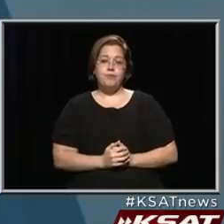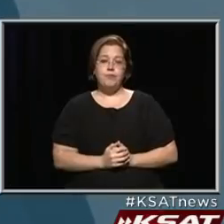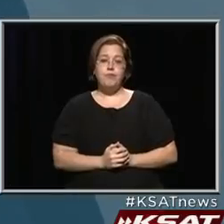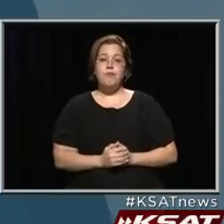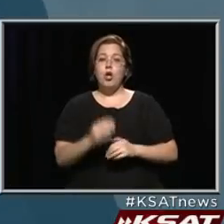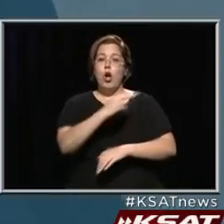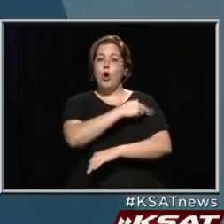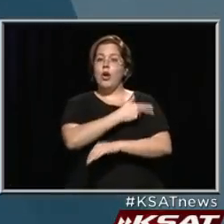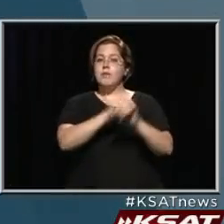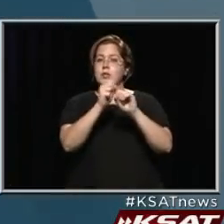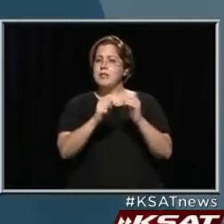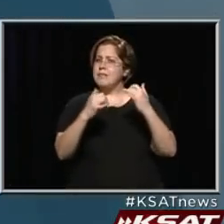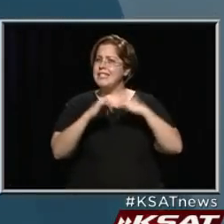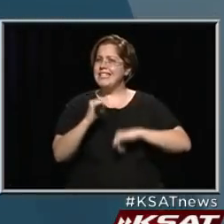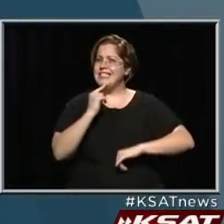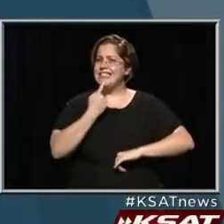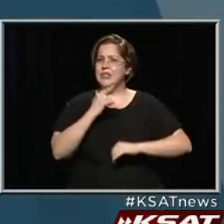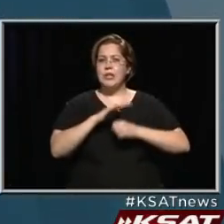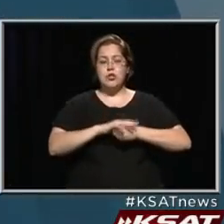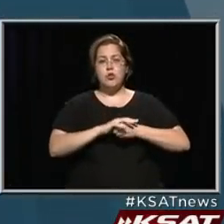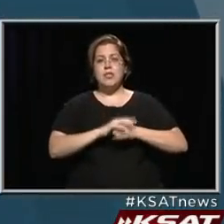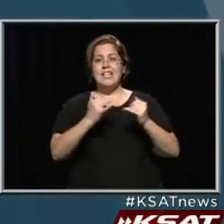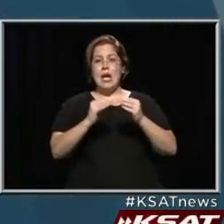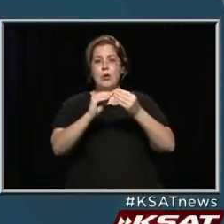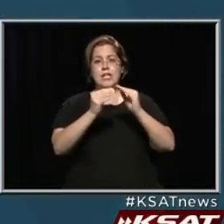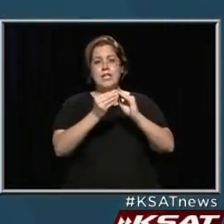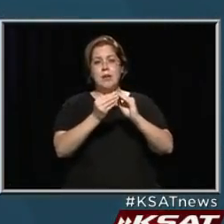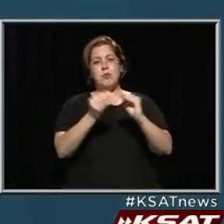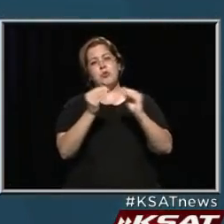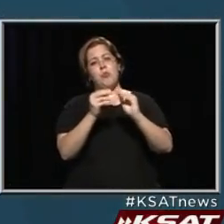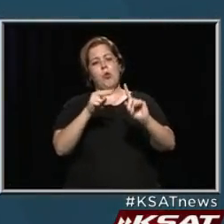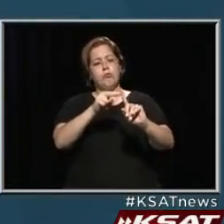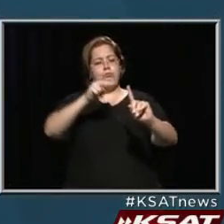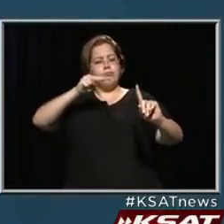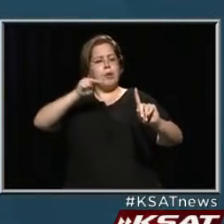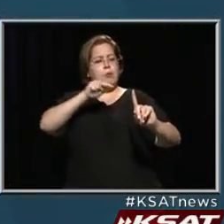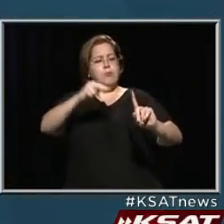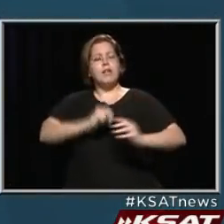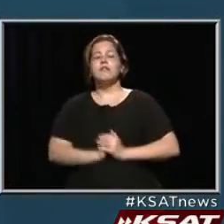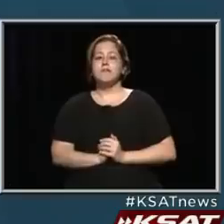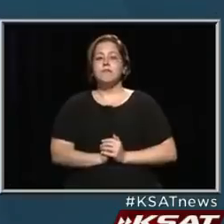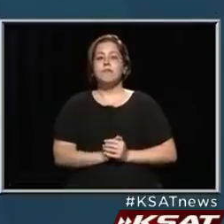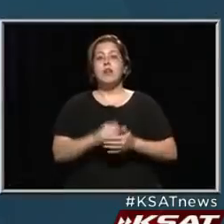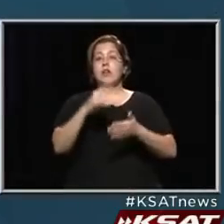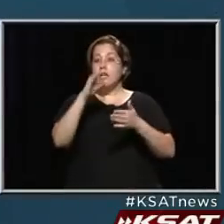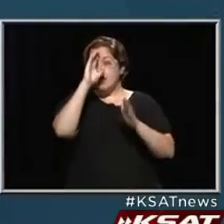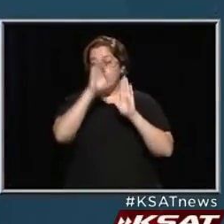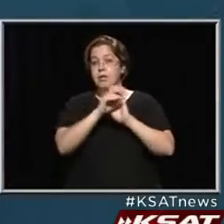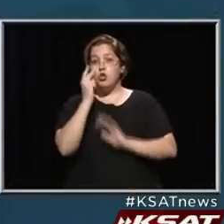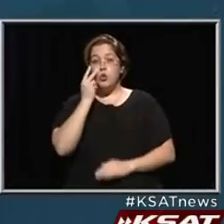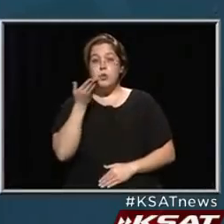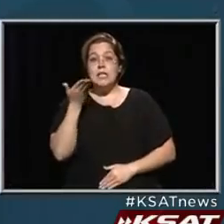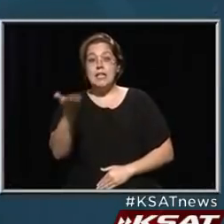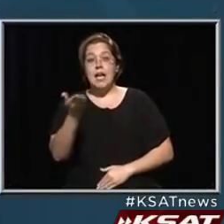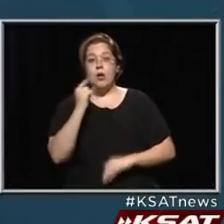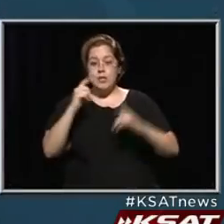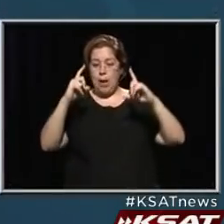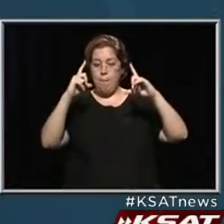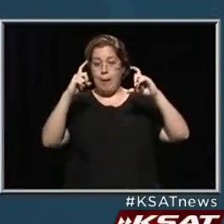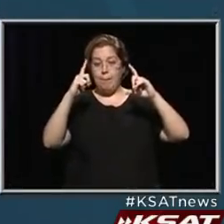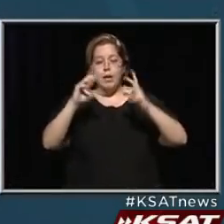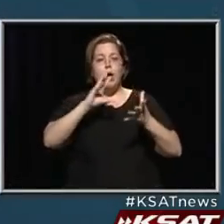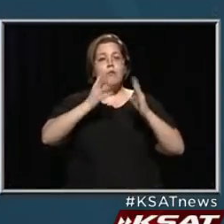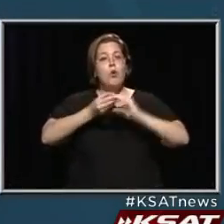again, remains under severe stress. Let's put some of these numbers in perspective, though. The graphic you see on the screen is a snapshot of